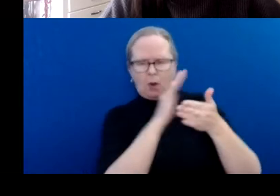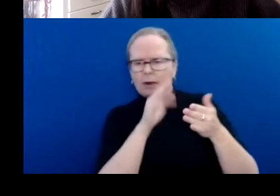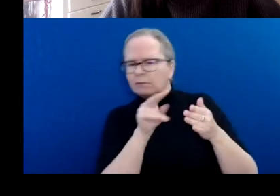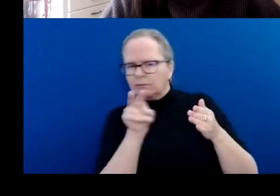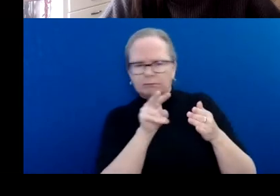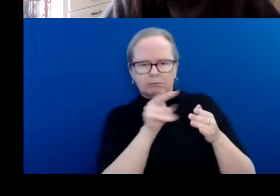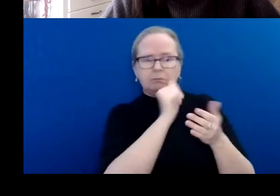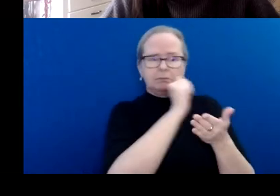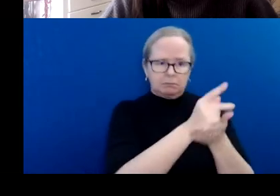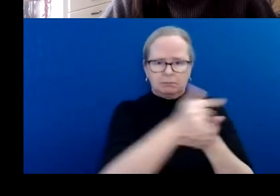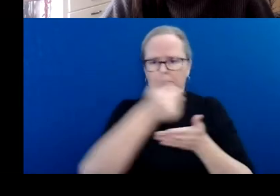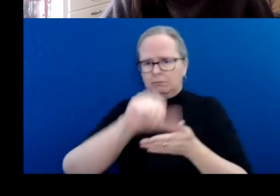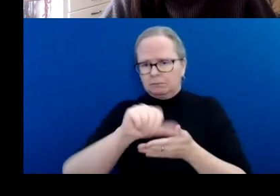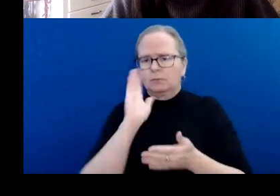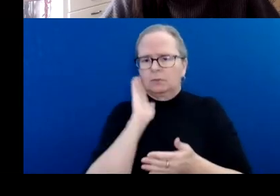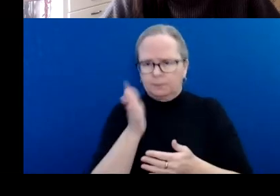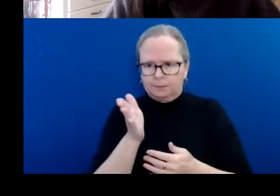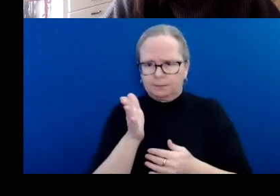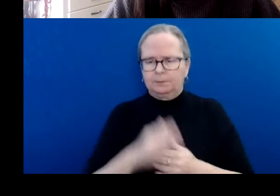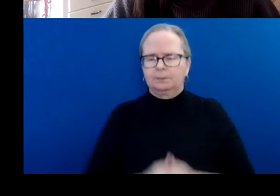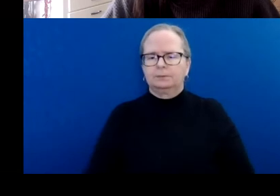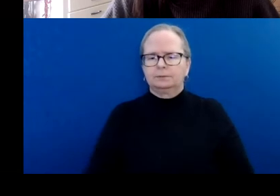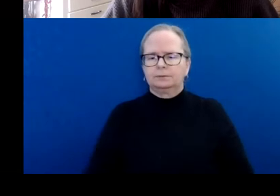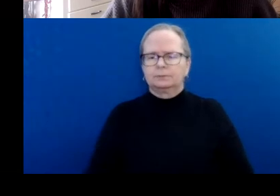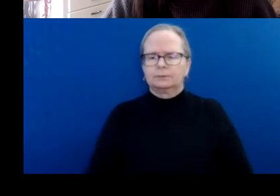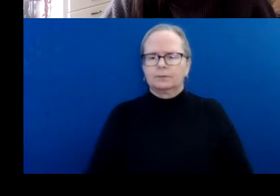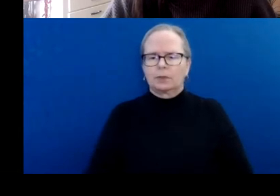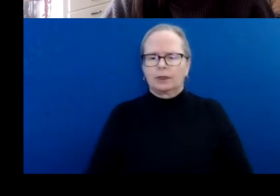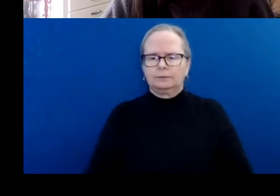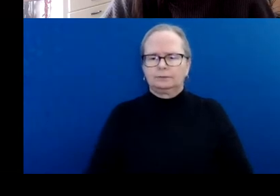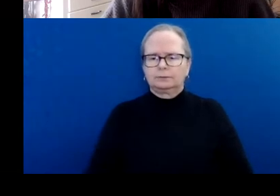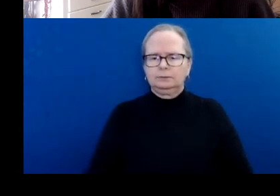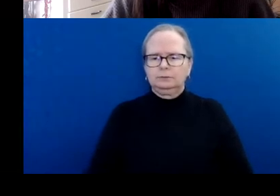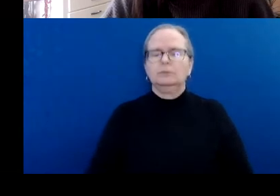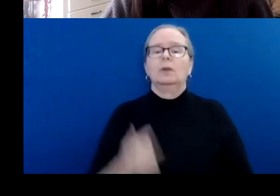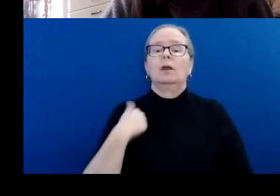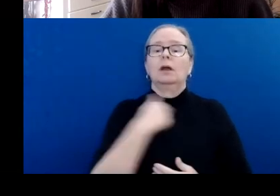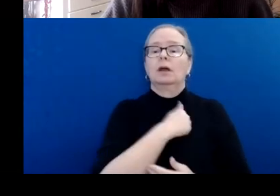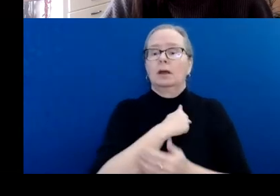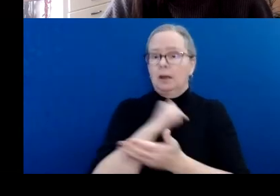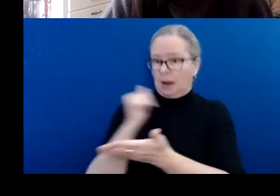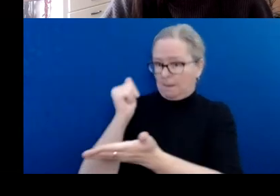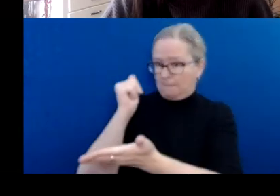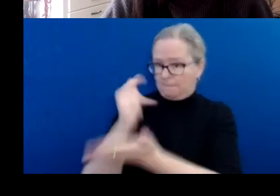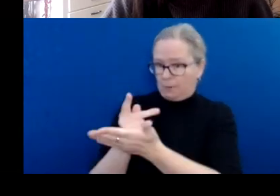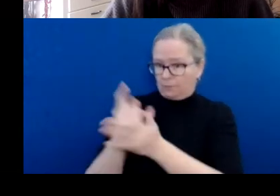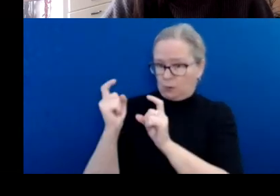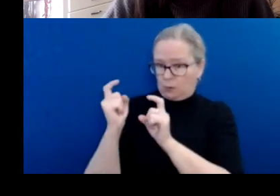Activities that are funded through this program must be completed within six months of grant notification.